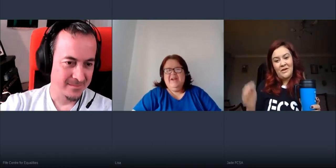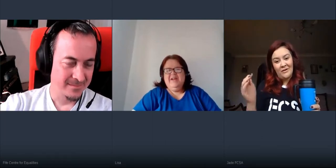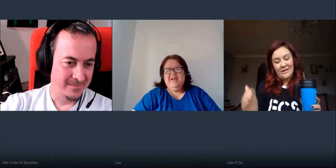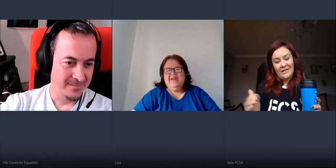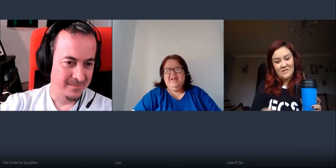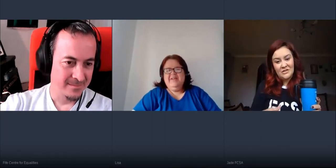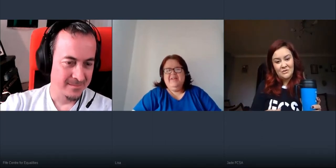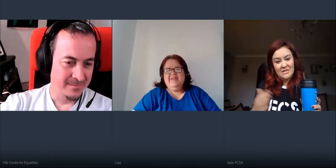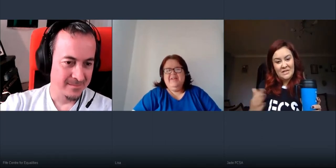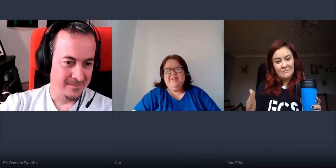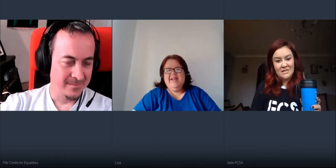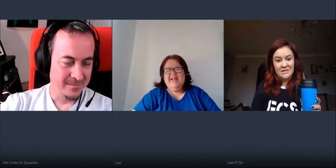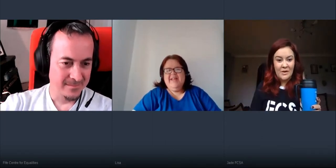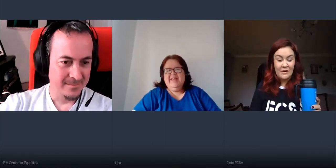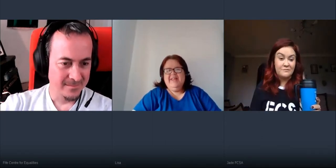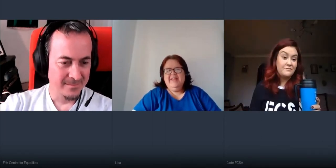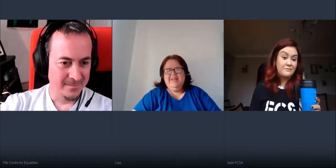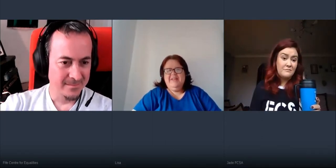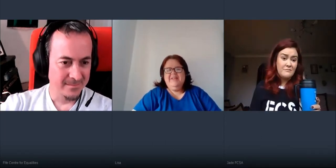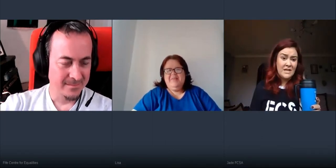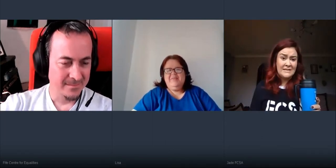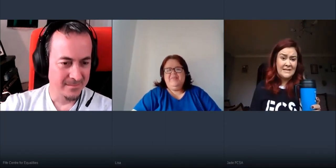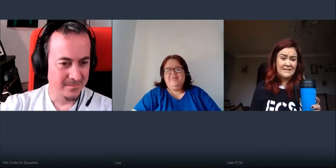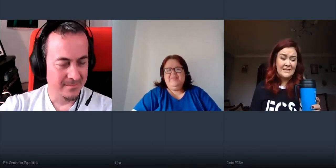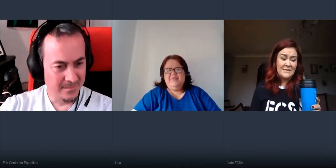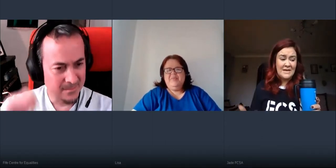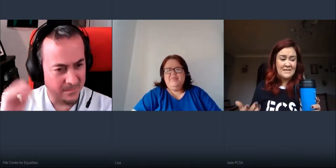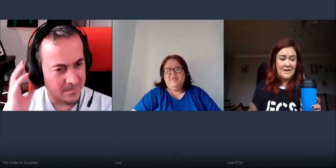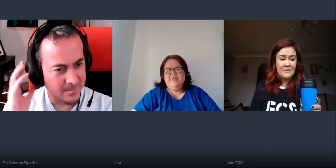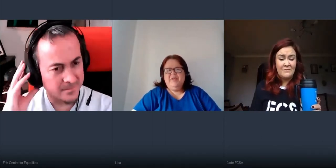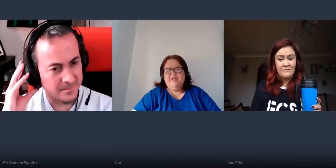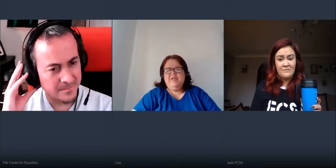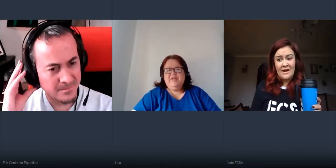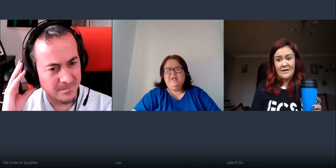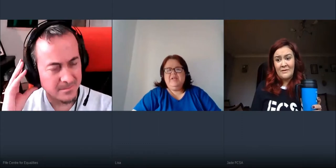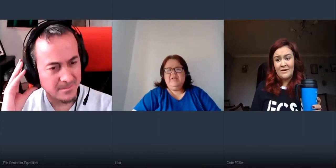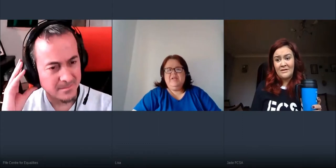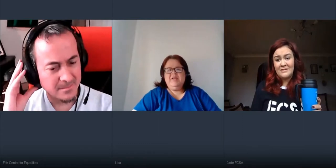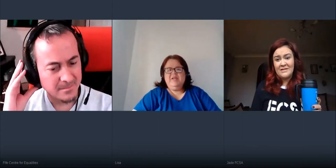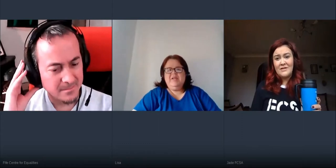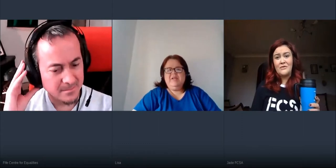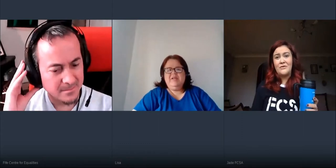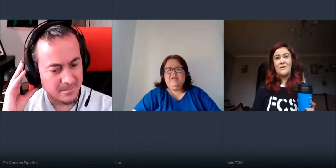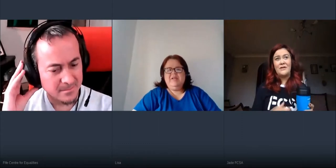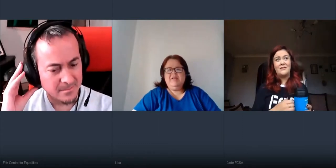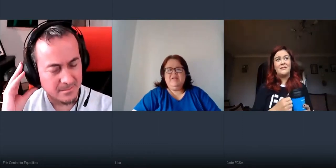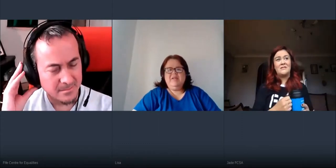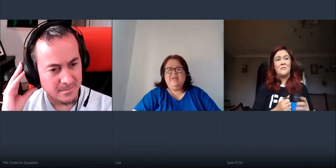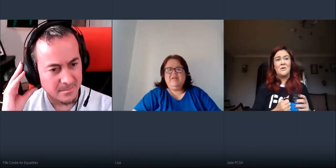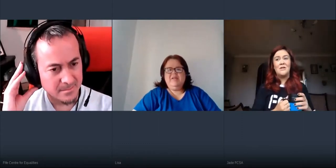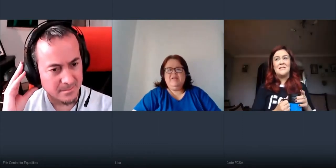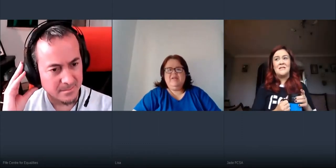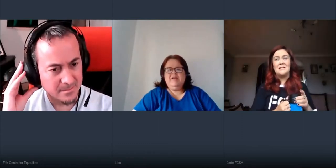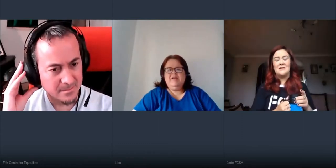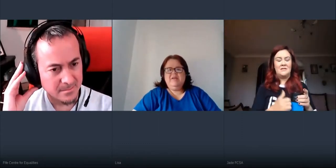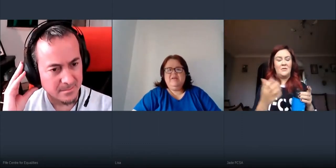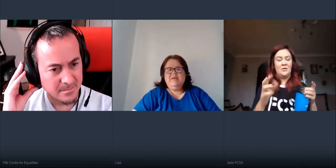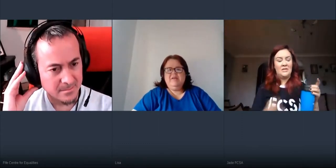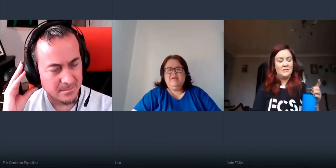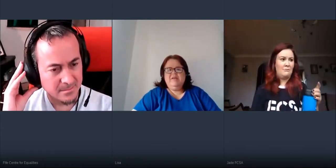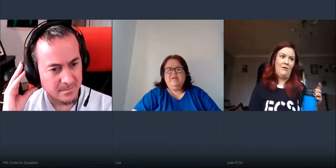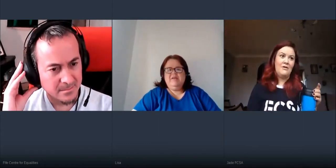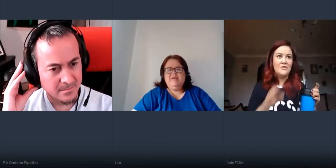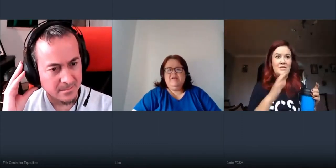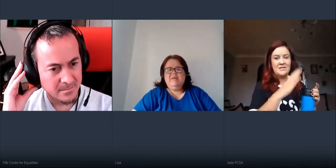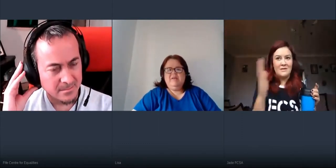on there on individual teams as well um and then i mean that's how we ran our through the the summer holidays of summer holidays